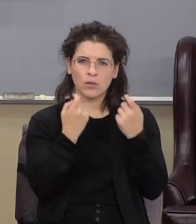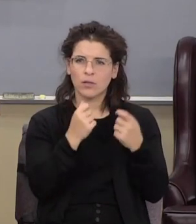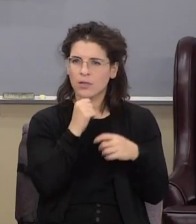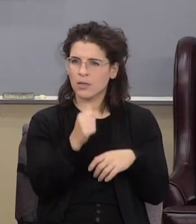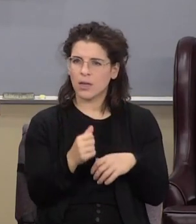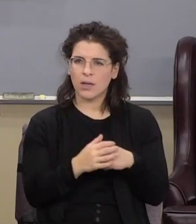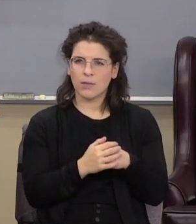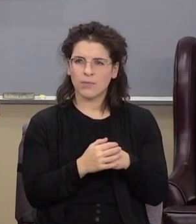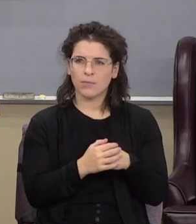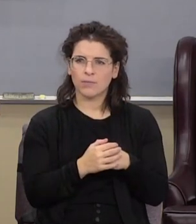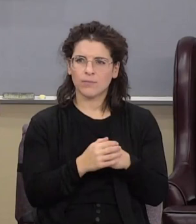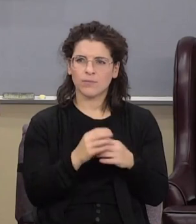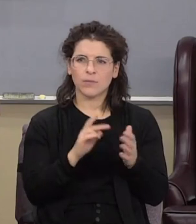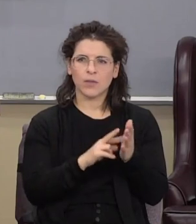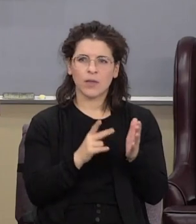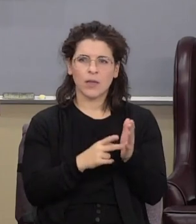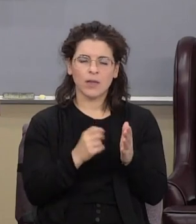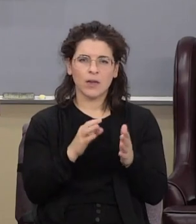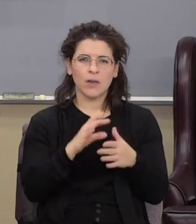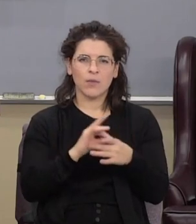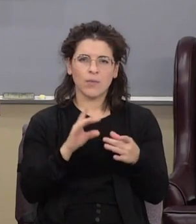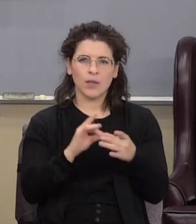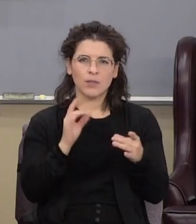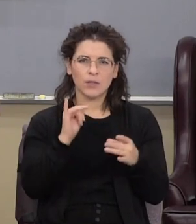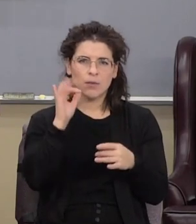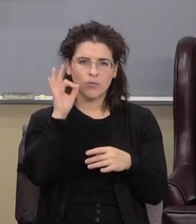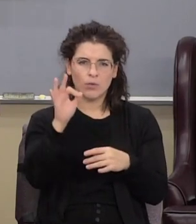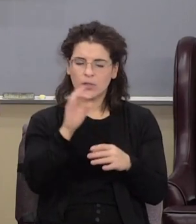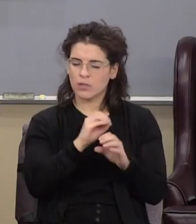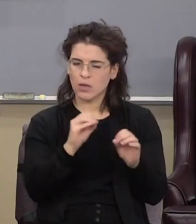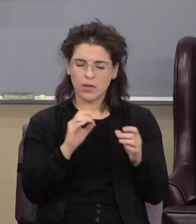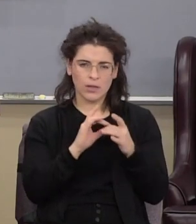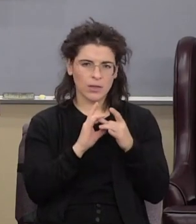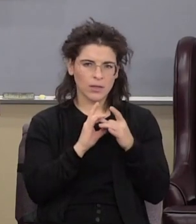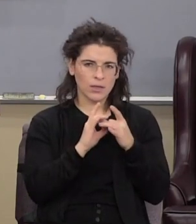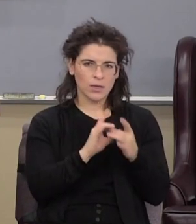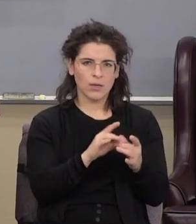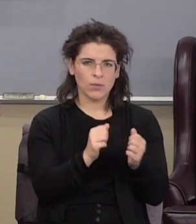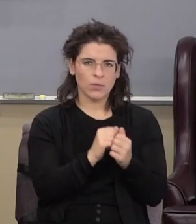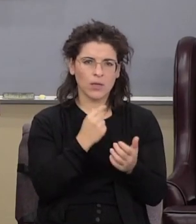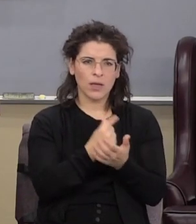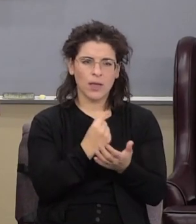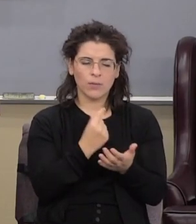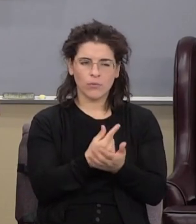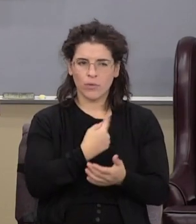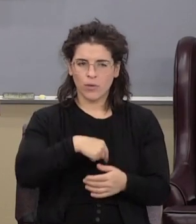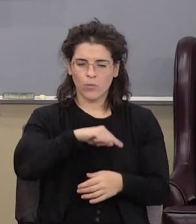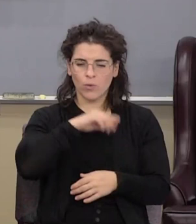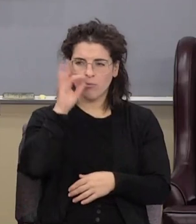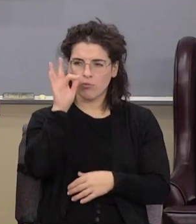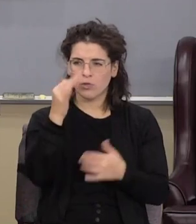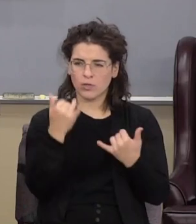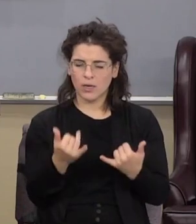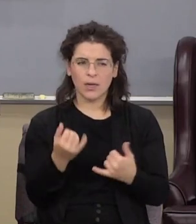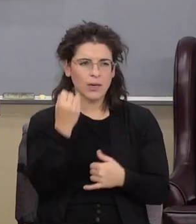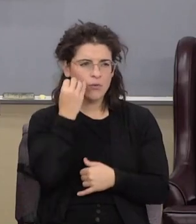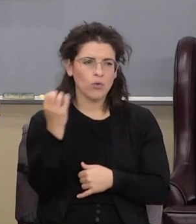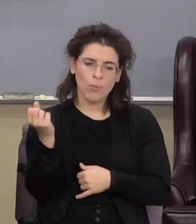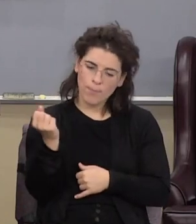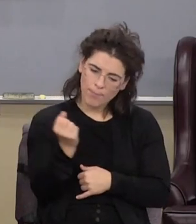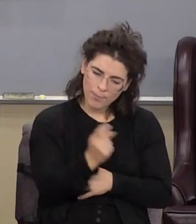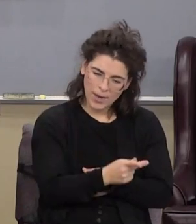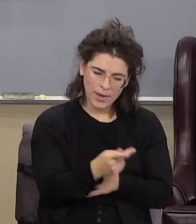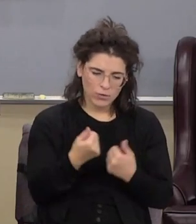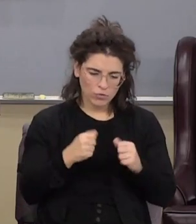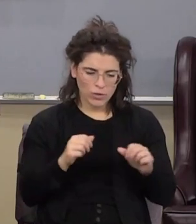the content of the message they preach has nothing to do with the content of the gospel we preach today and if you go back here and try to do